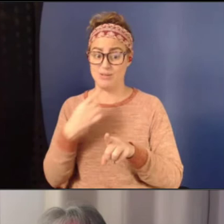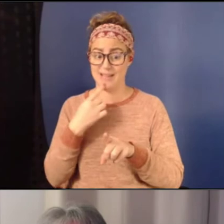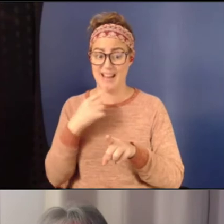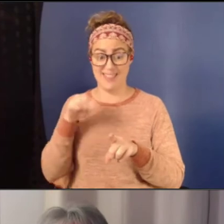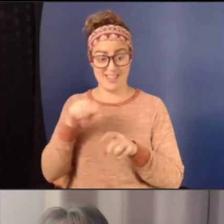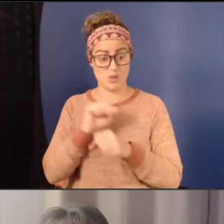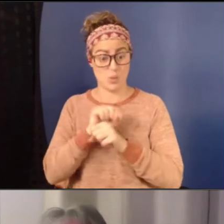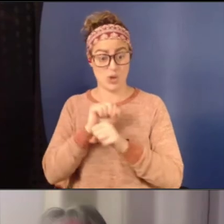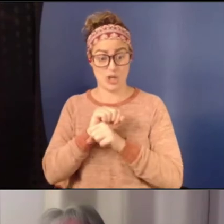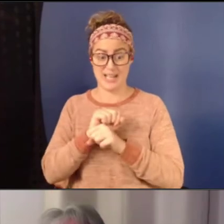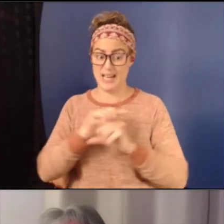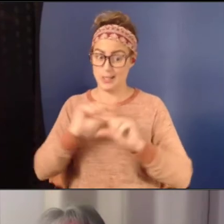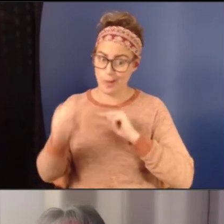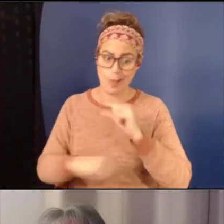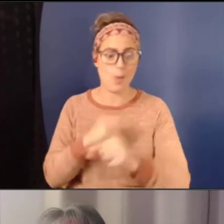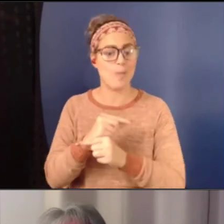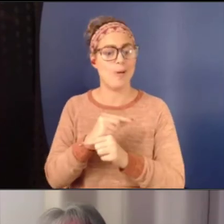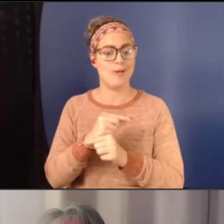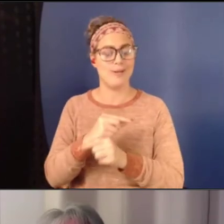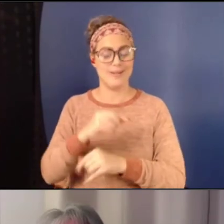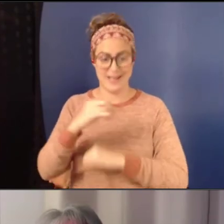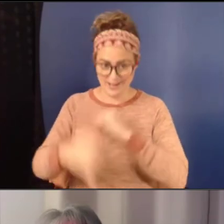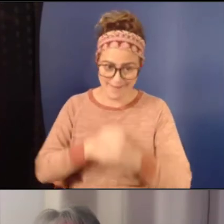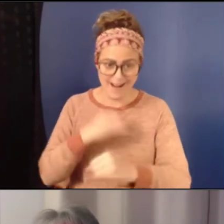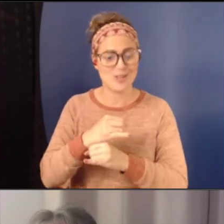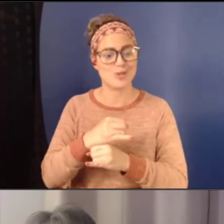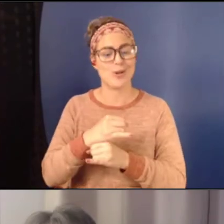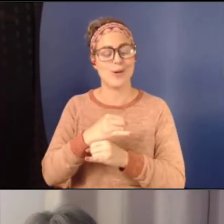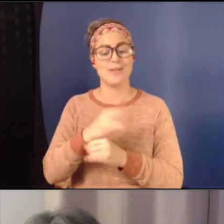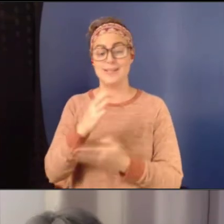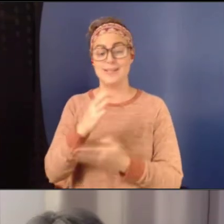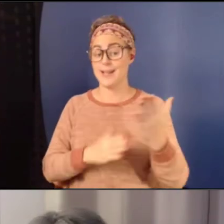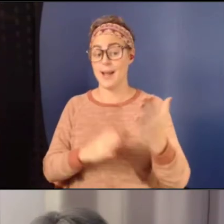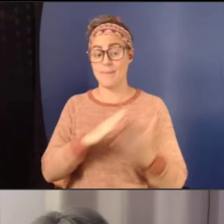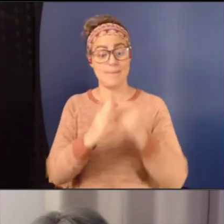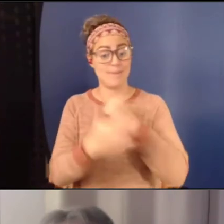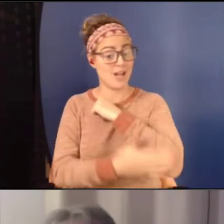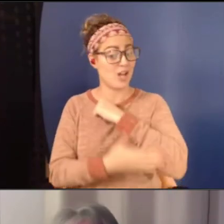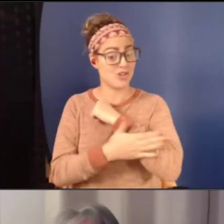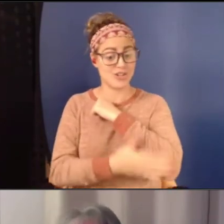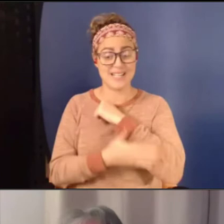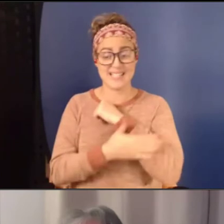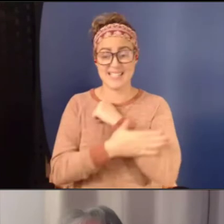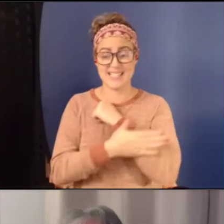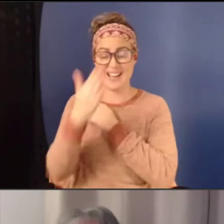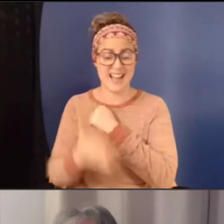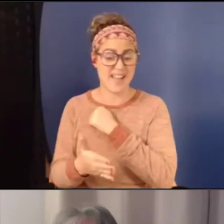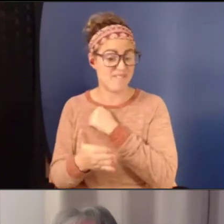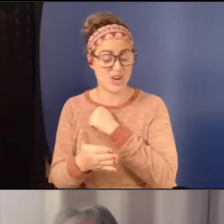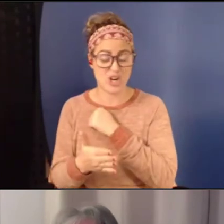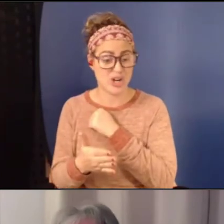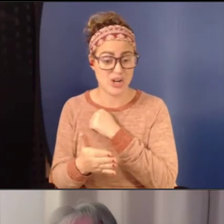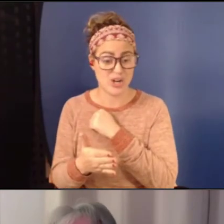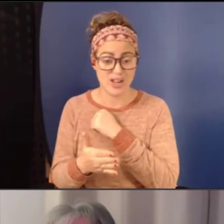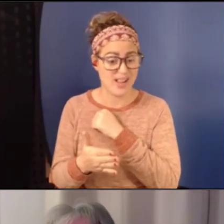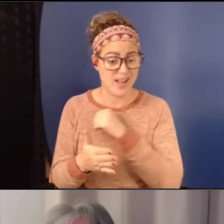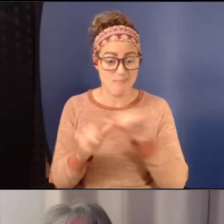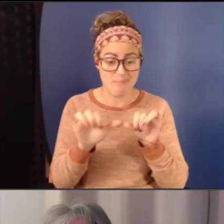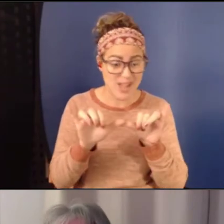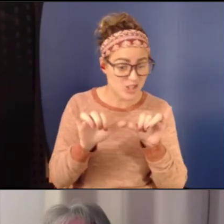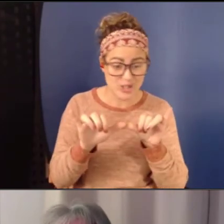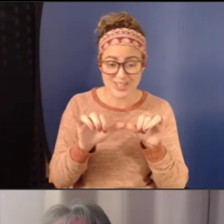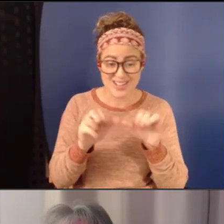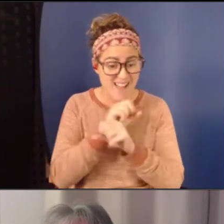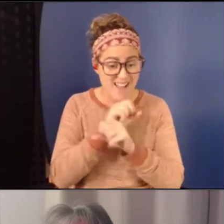global. It's gone international. They're in some countries where they've never measured sexual harassment or sexual violence or gender-based harassment,